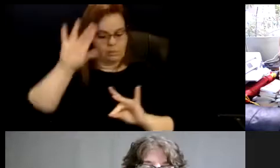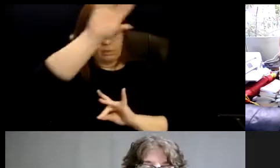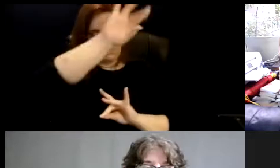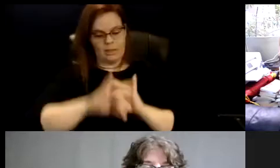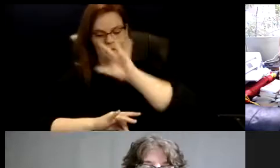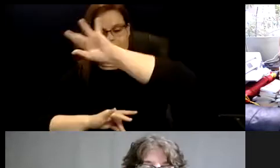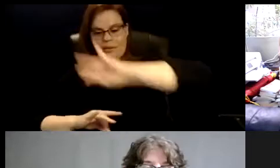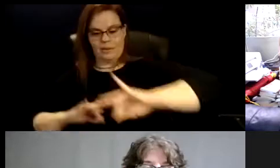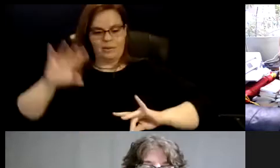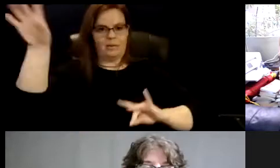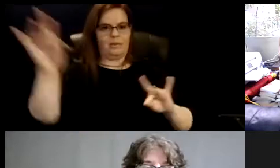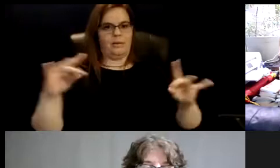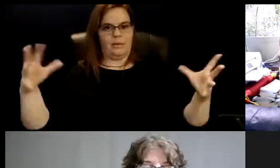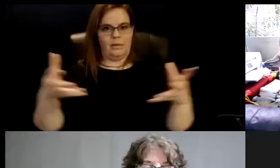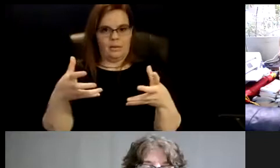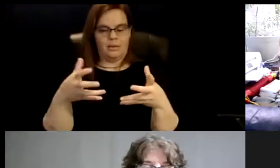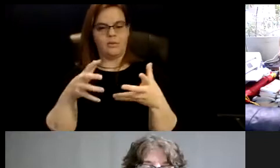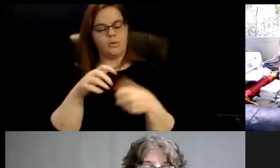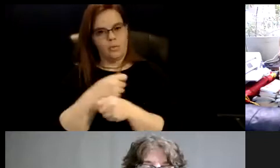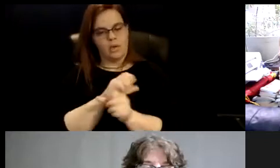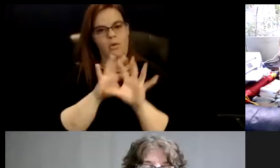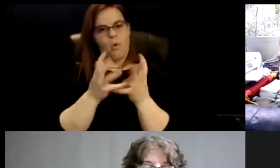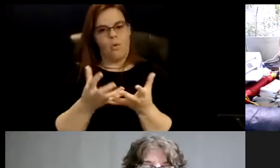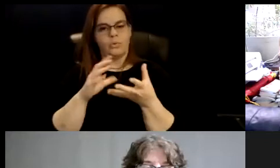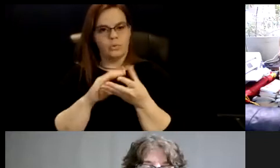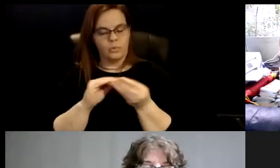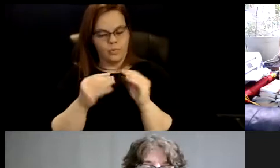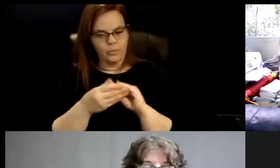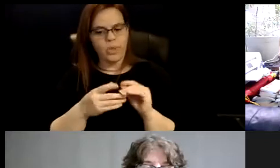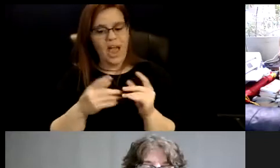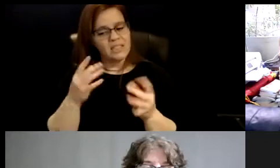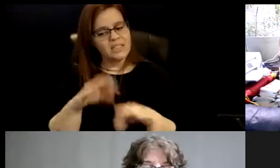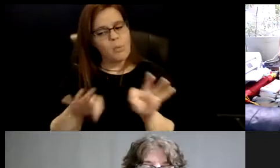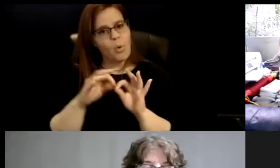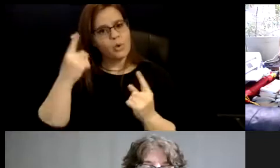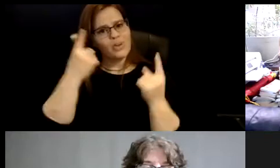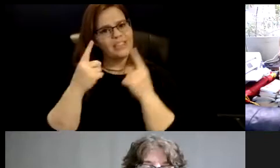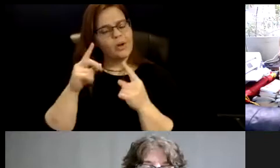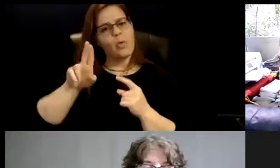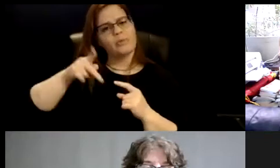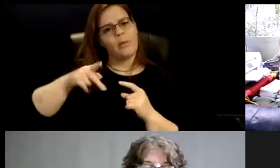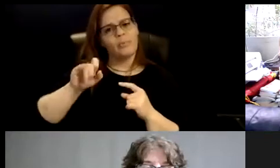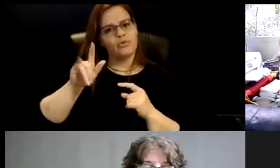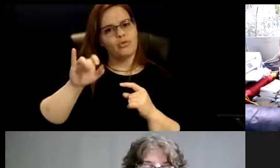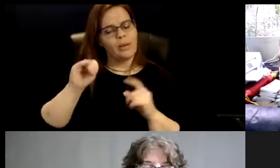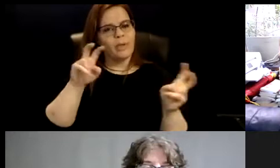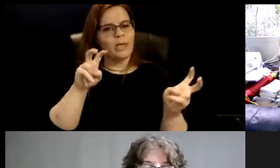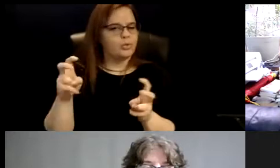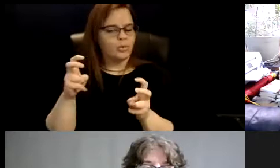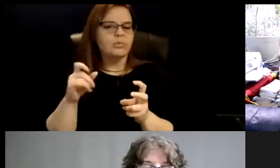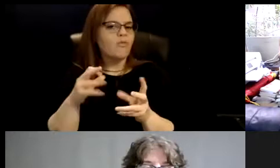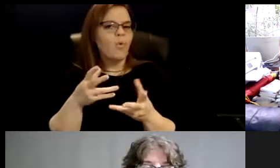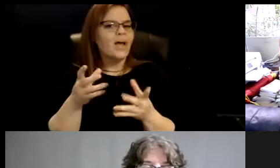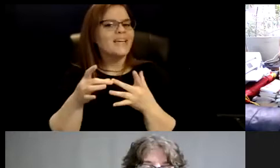and I think it is important to consider those sort of upstream issues of, of what continues to lead to this.